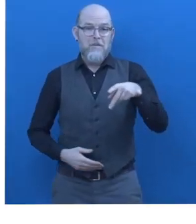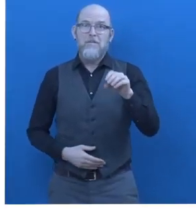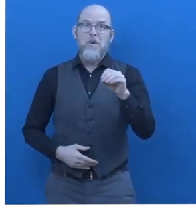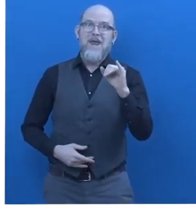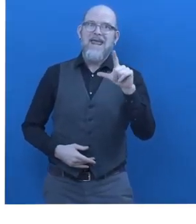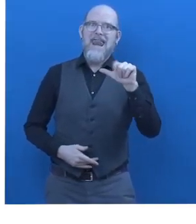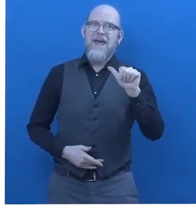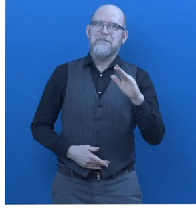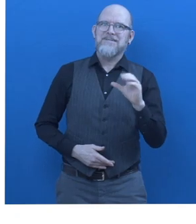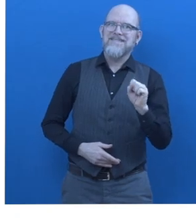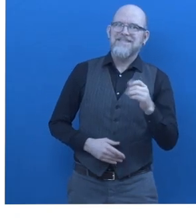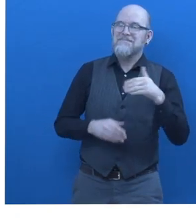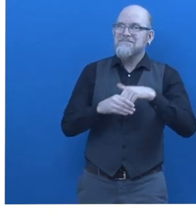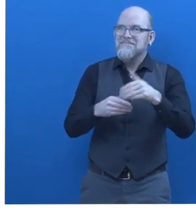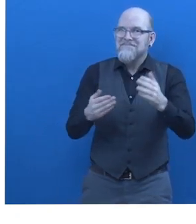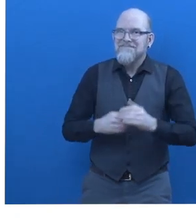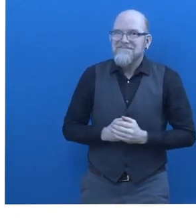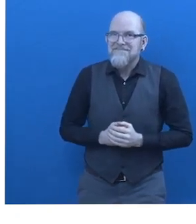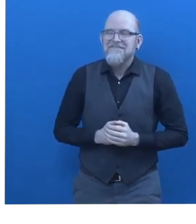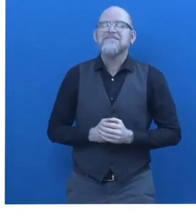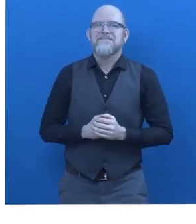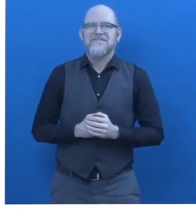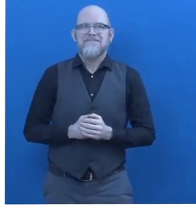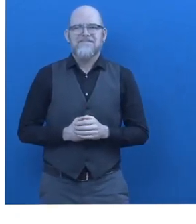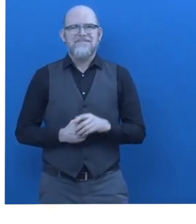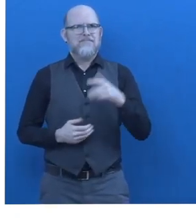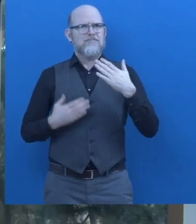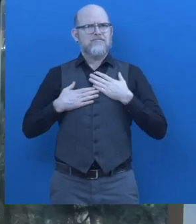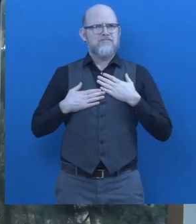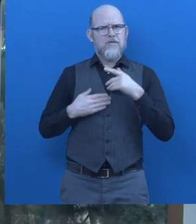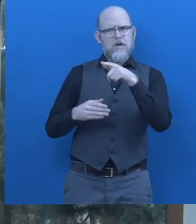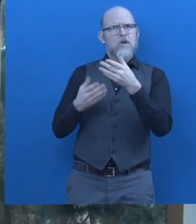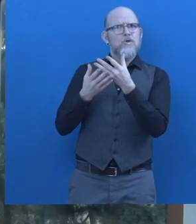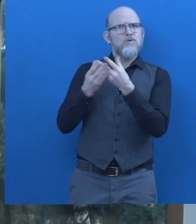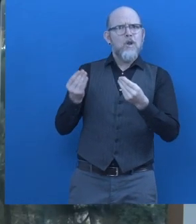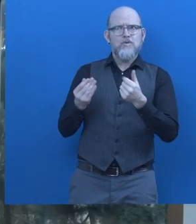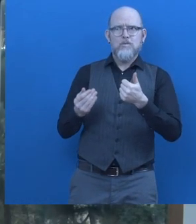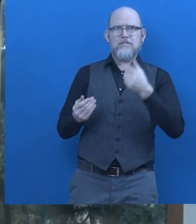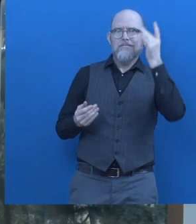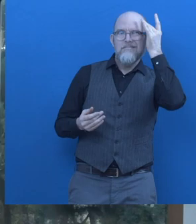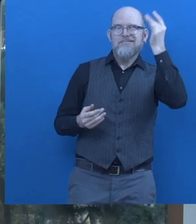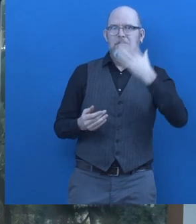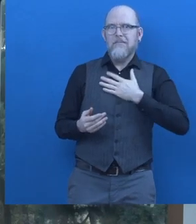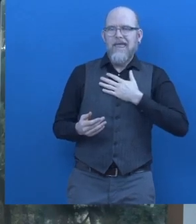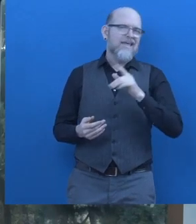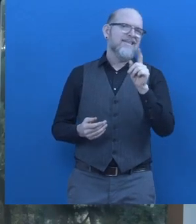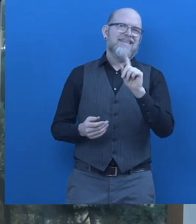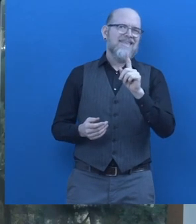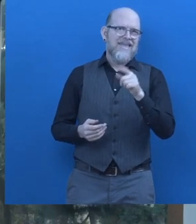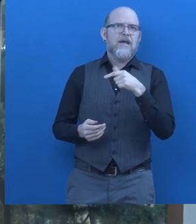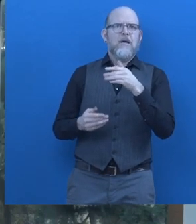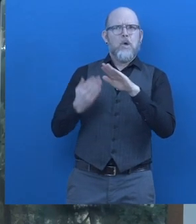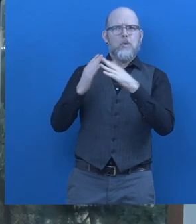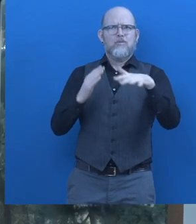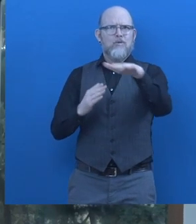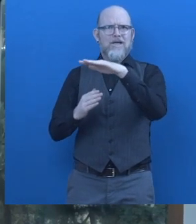what is poi labs about erzin guri founder and ceo so we didn't created this solution only by ourselves